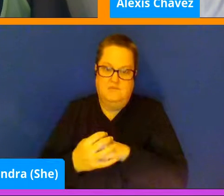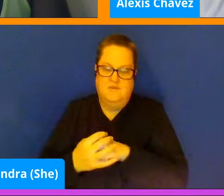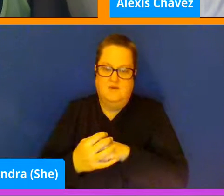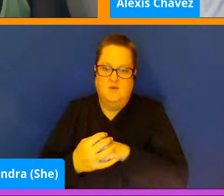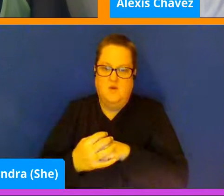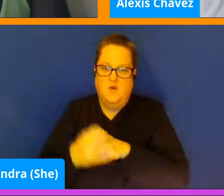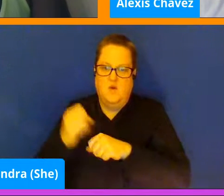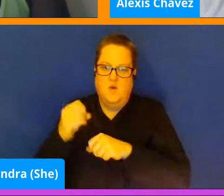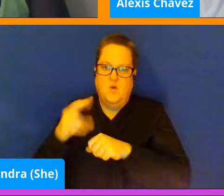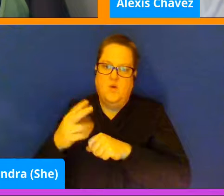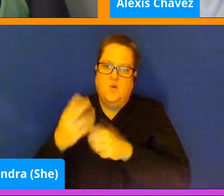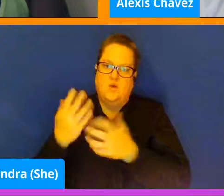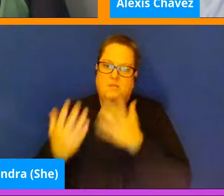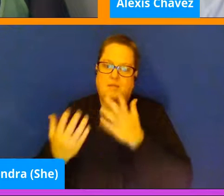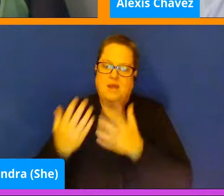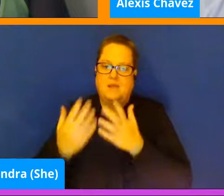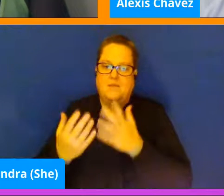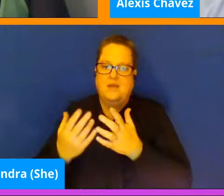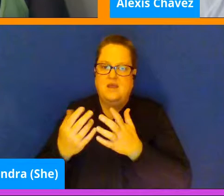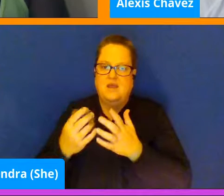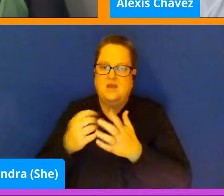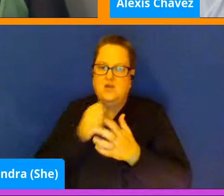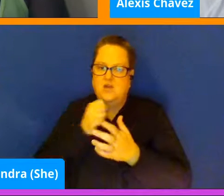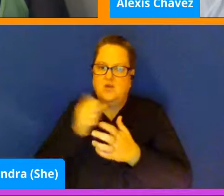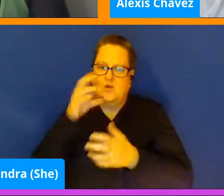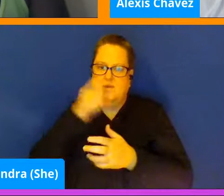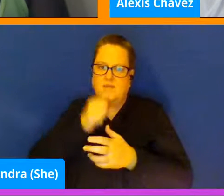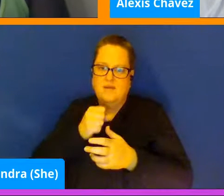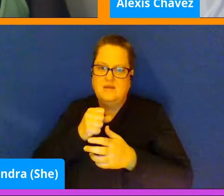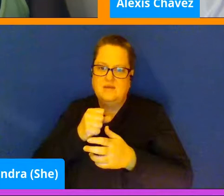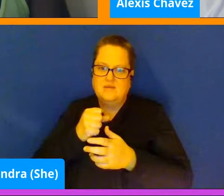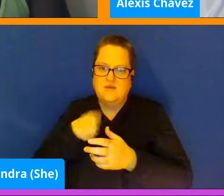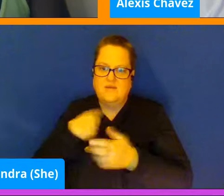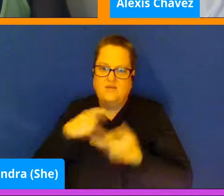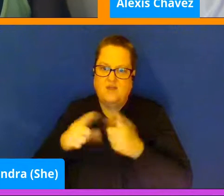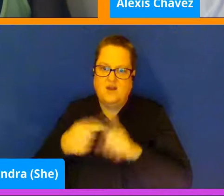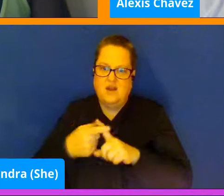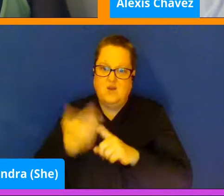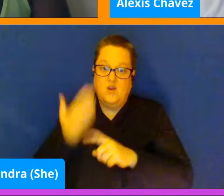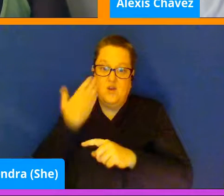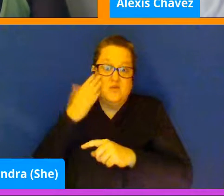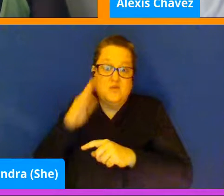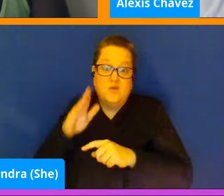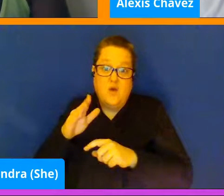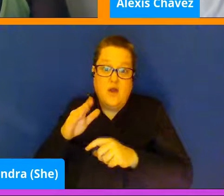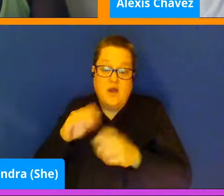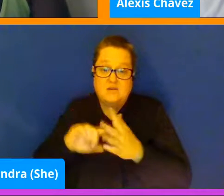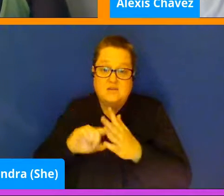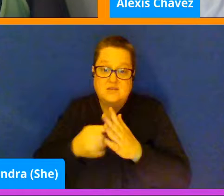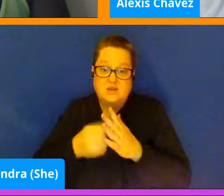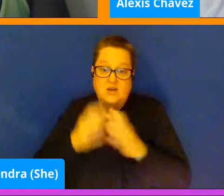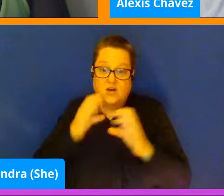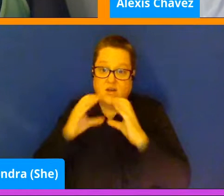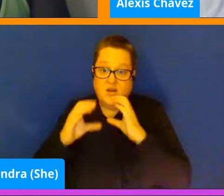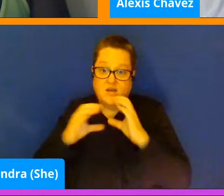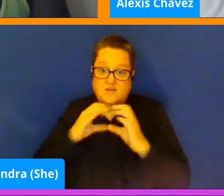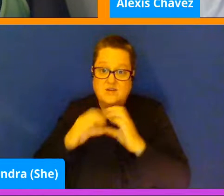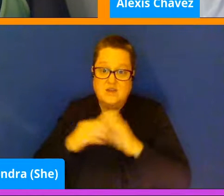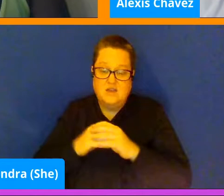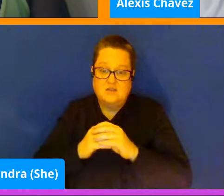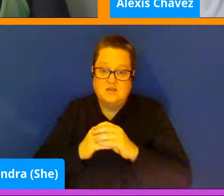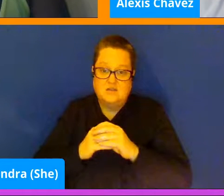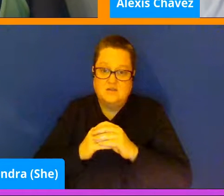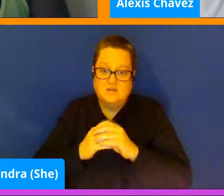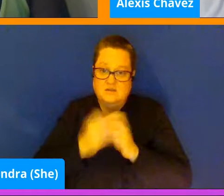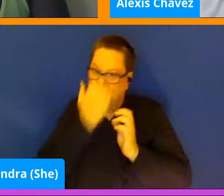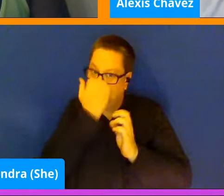with some of your other friends, or if you're not even sure how to strike up a conversation with people. There's always new friends that you can make, ones that might be